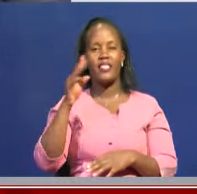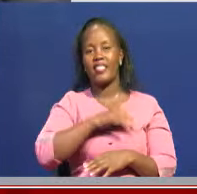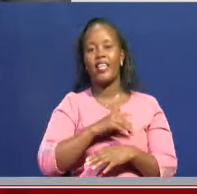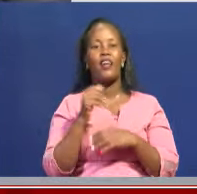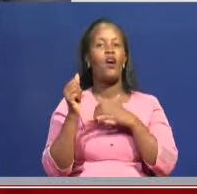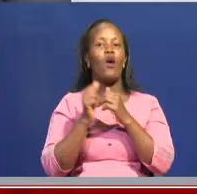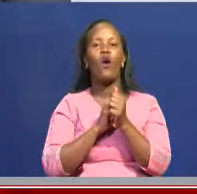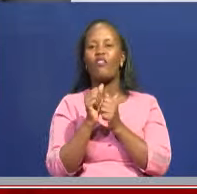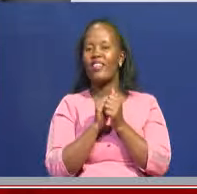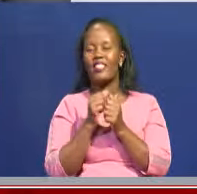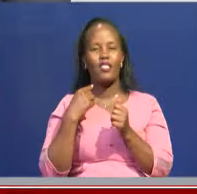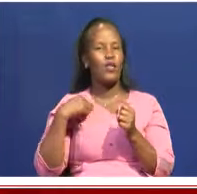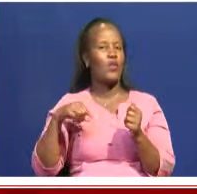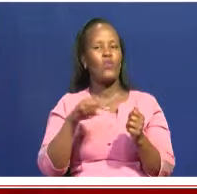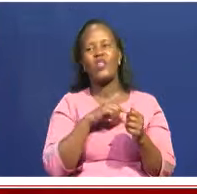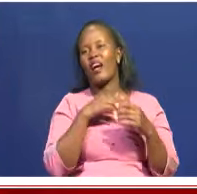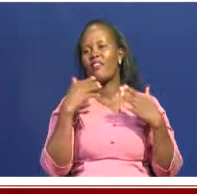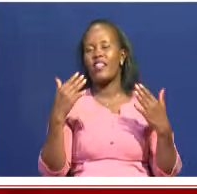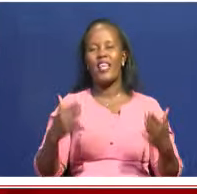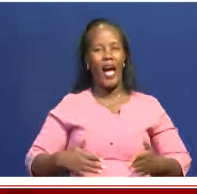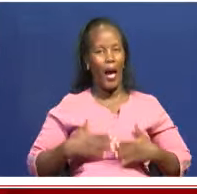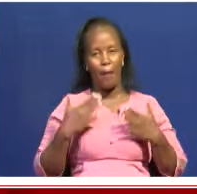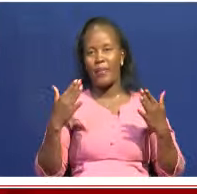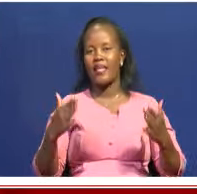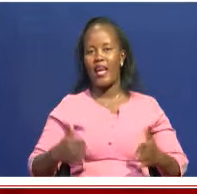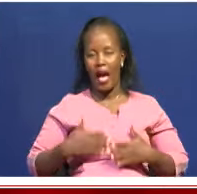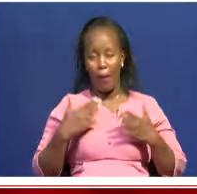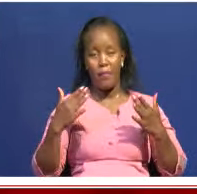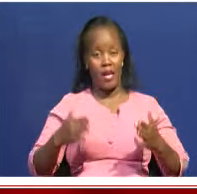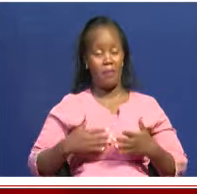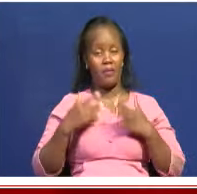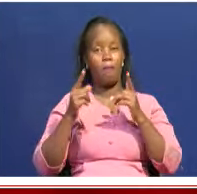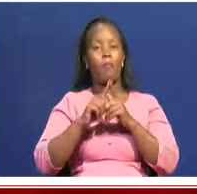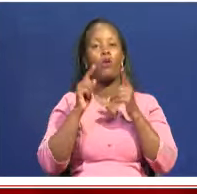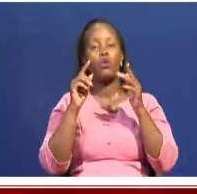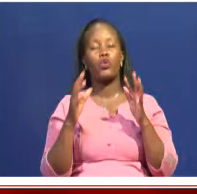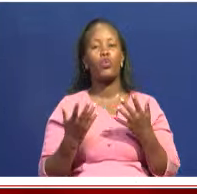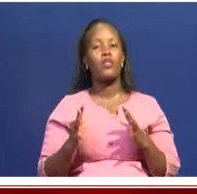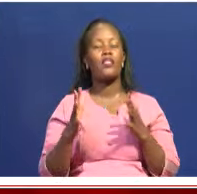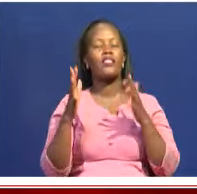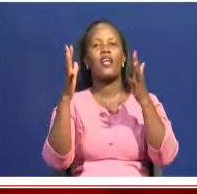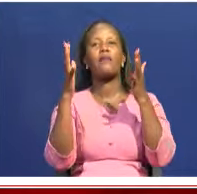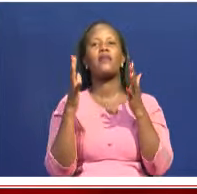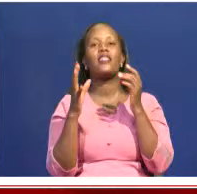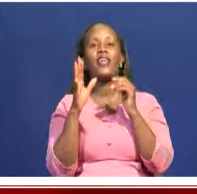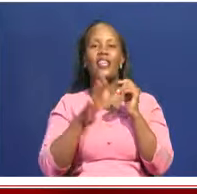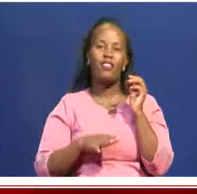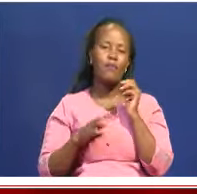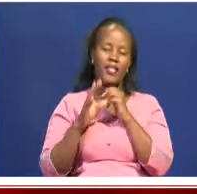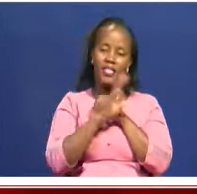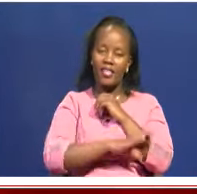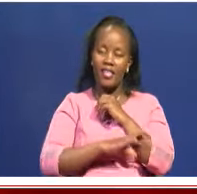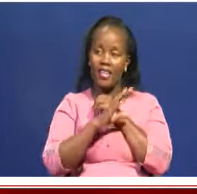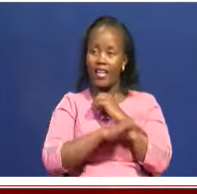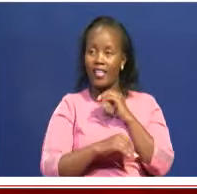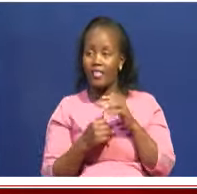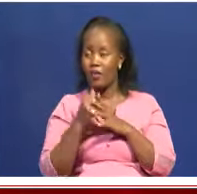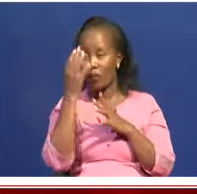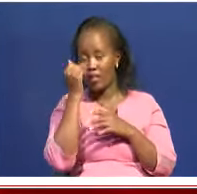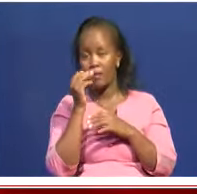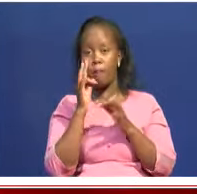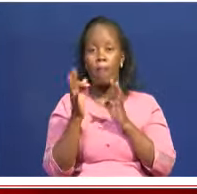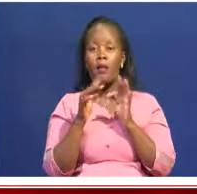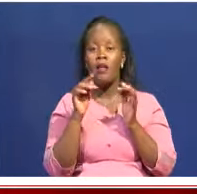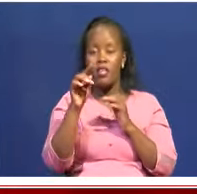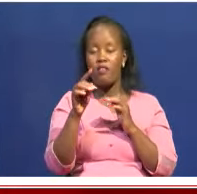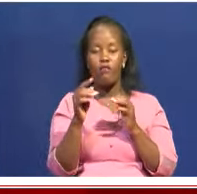And we're really excited about that and we're going to celebrate that as women in this country because, you know, once you empower or educate